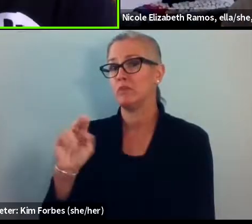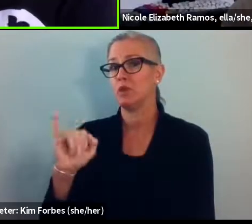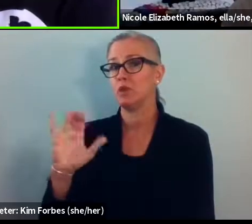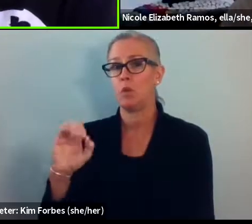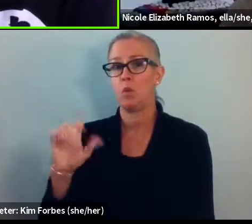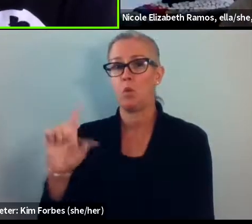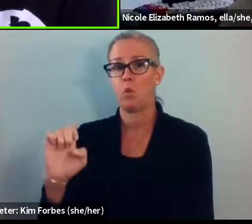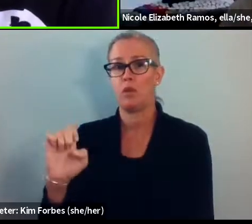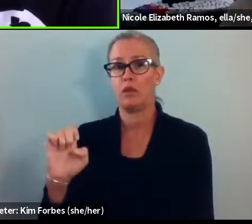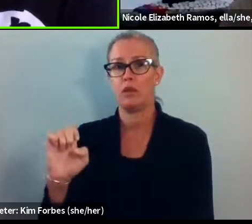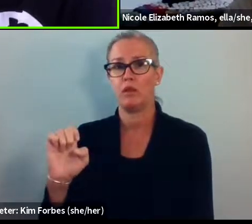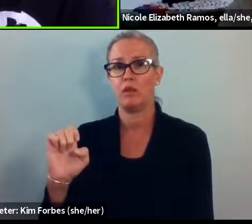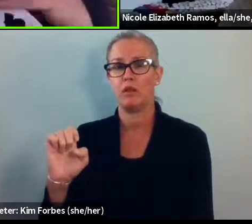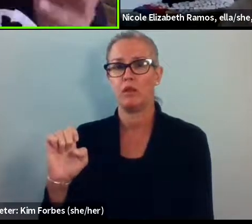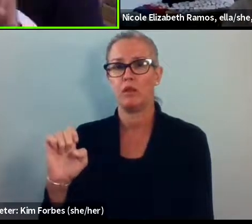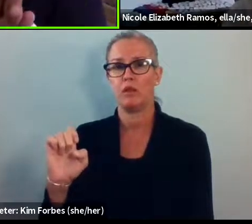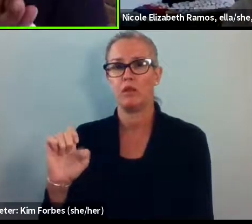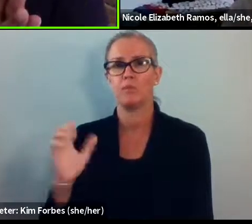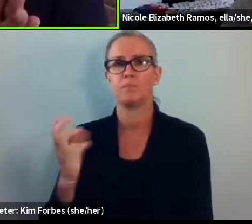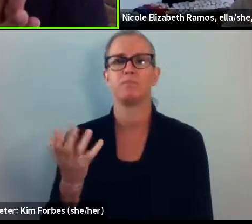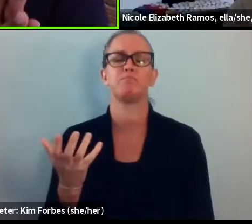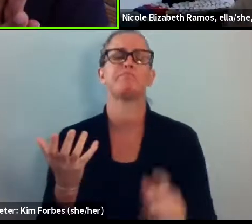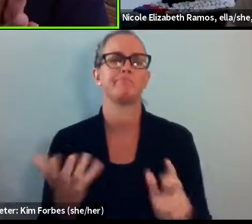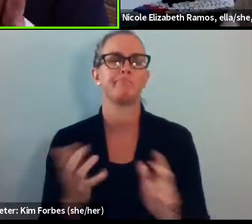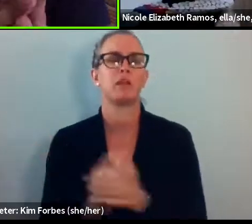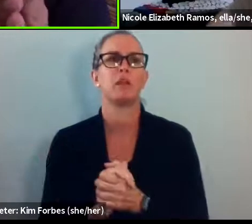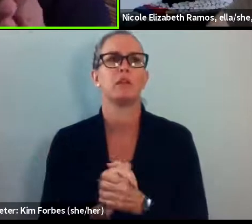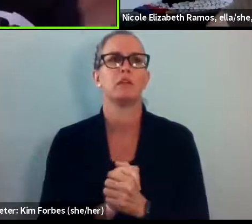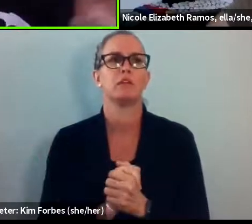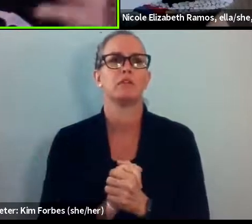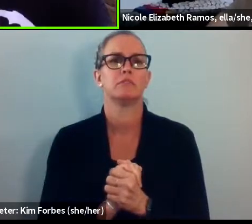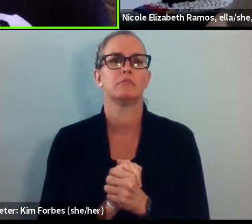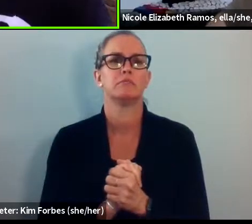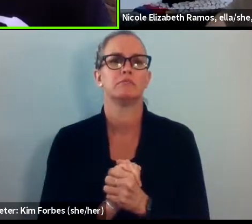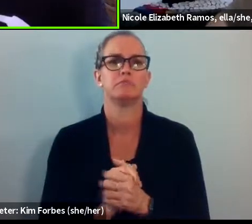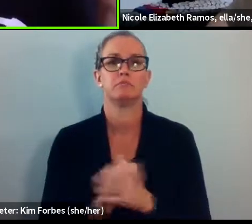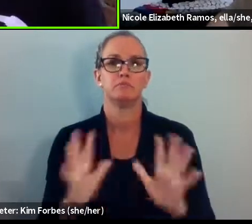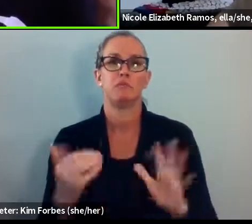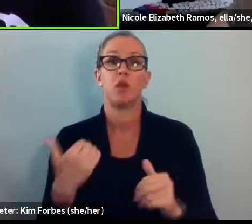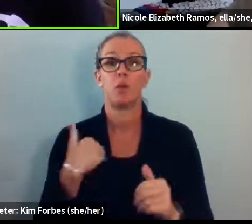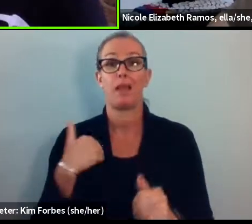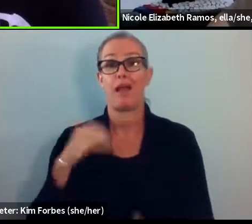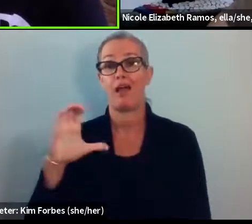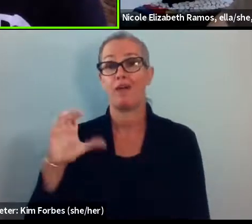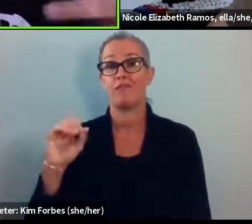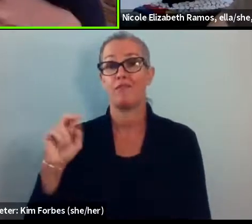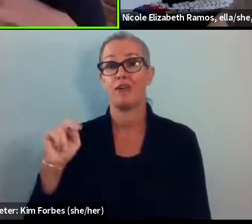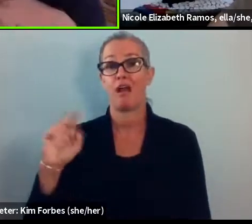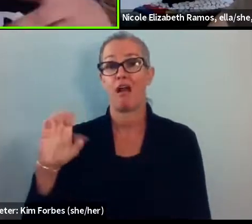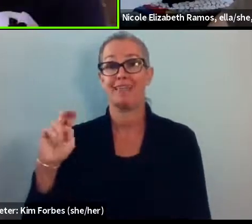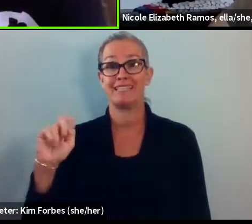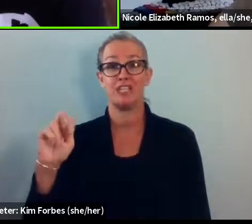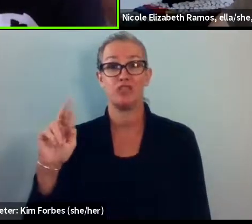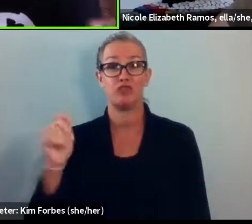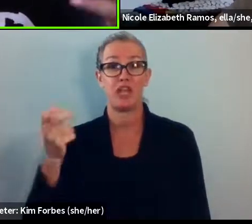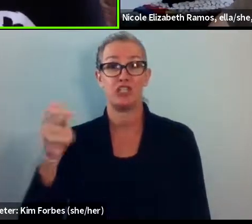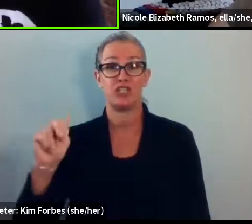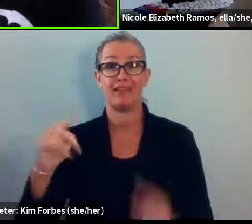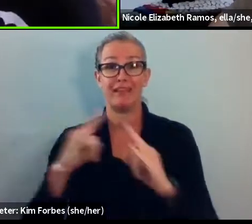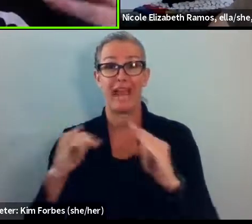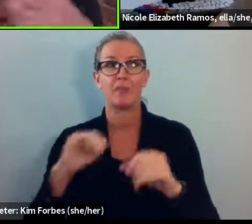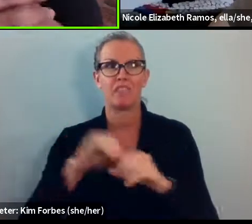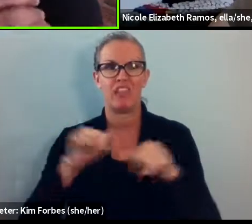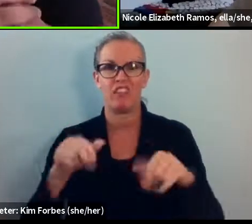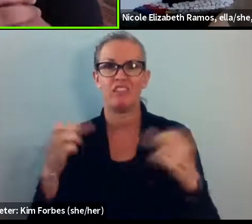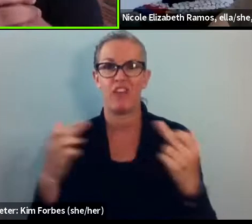So we, we can, we can talk about, we have concentration camps in the fucking country, basically. have concentration camps.